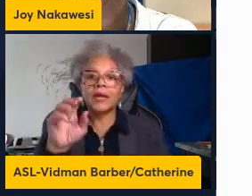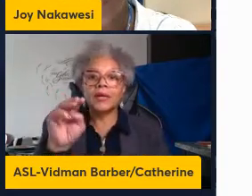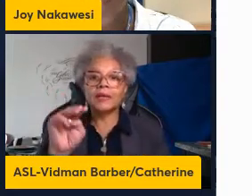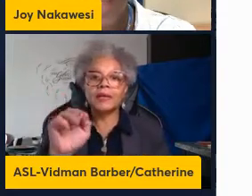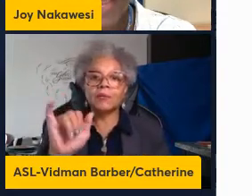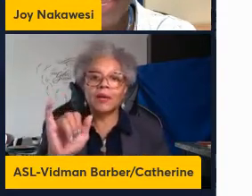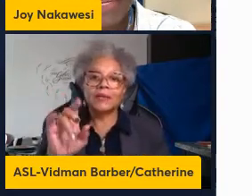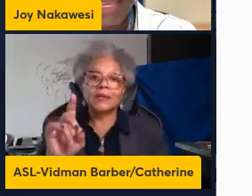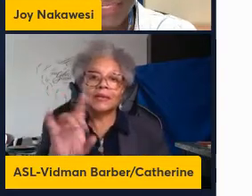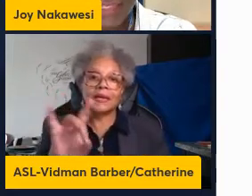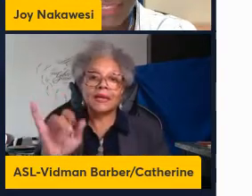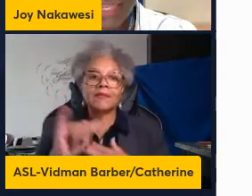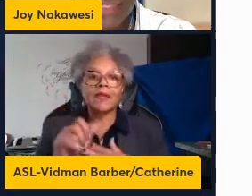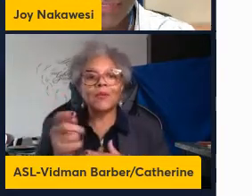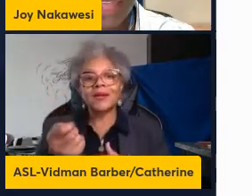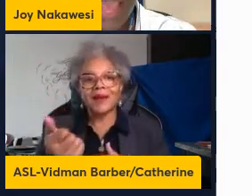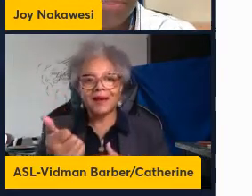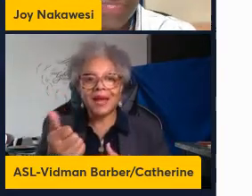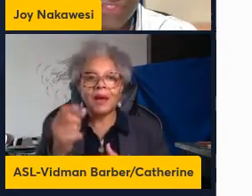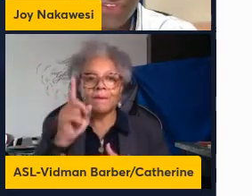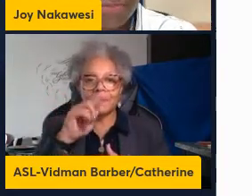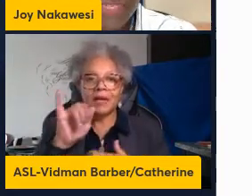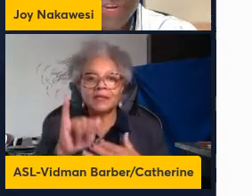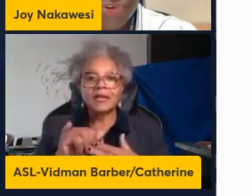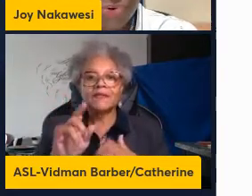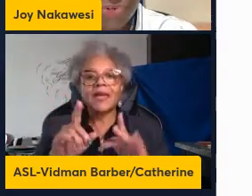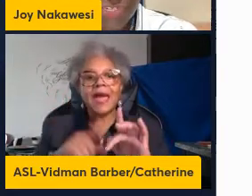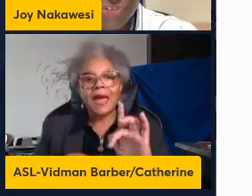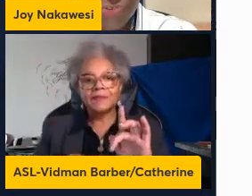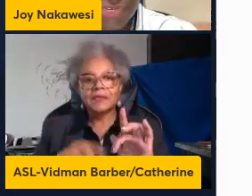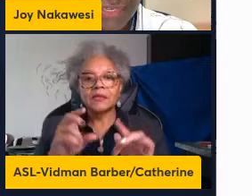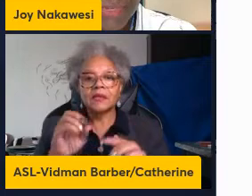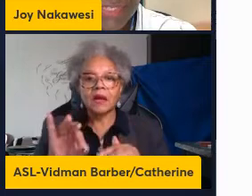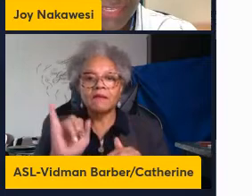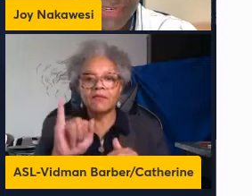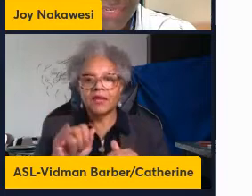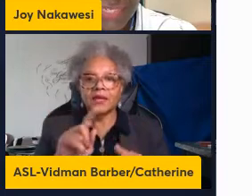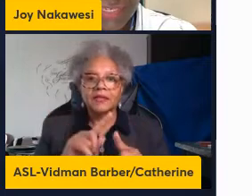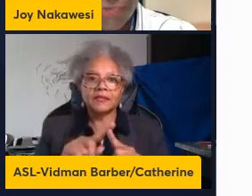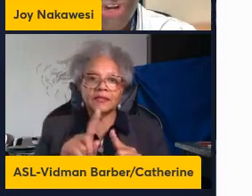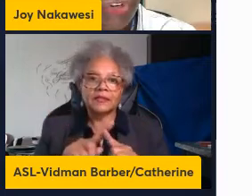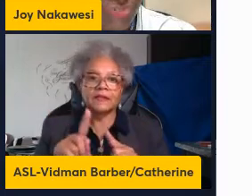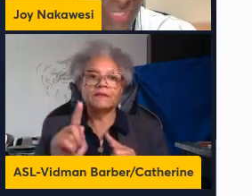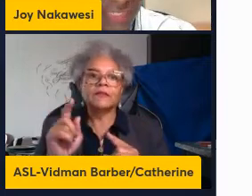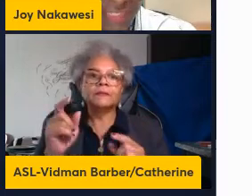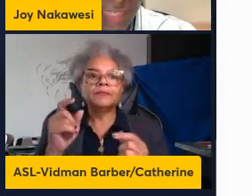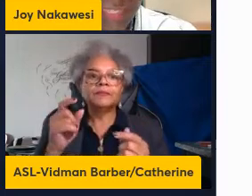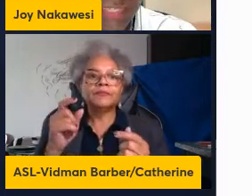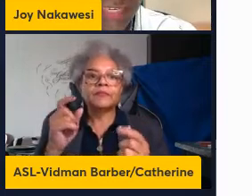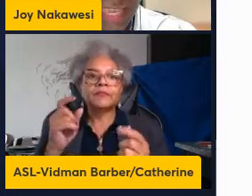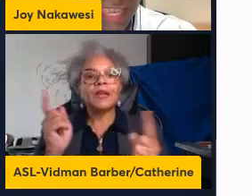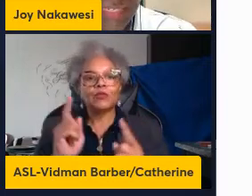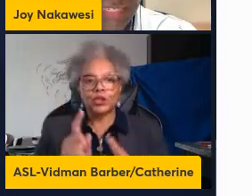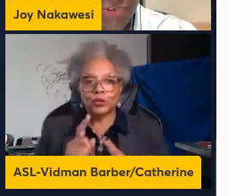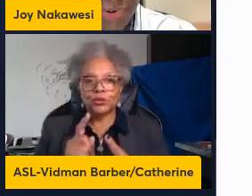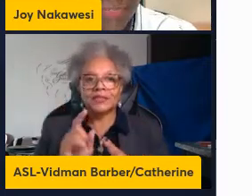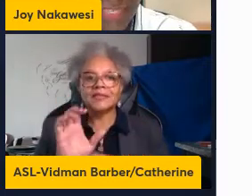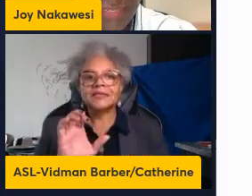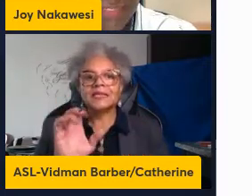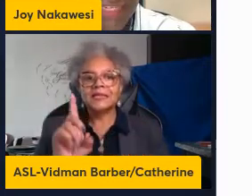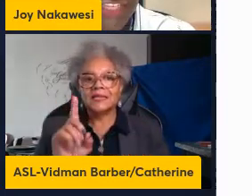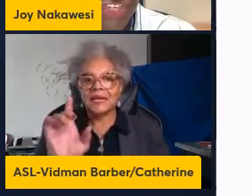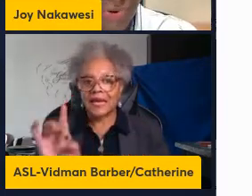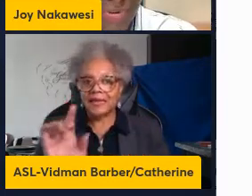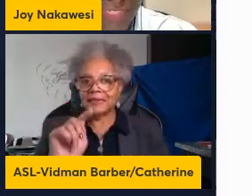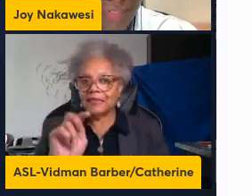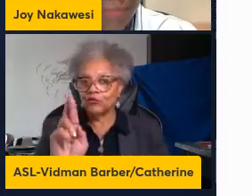knockout mice indicating that the absence of pattern recognition receptor signaling reduces the CD8 TREM